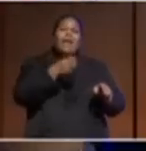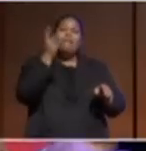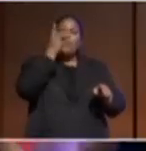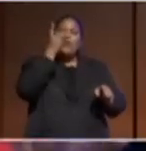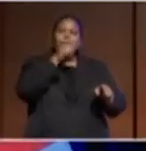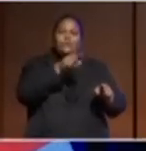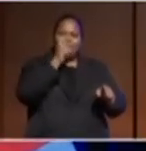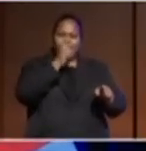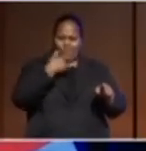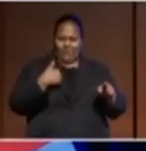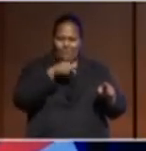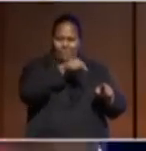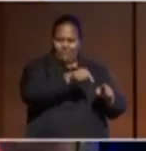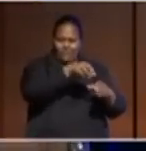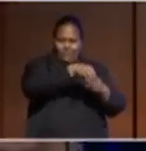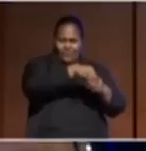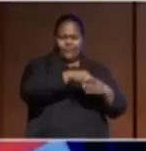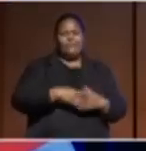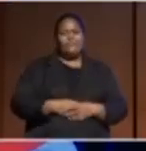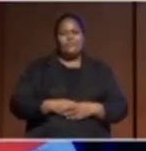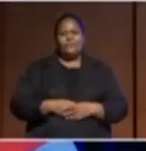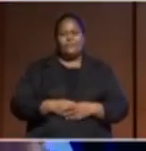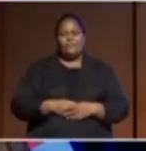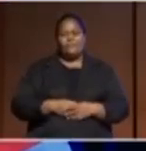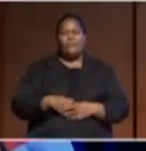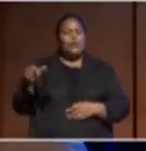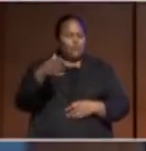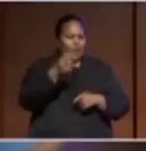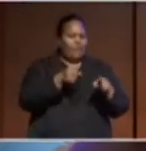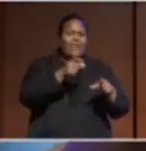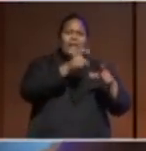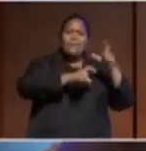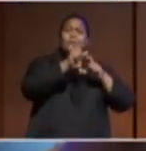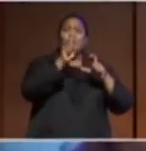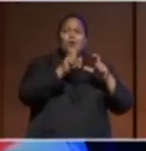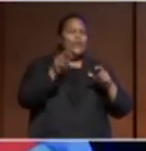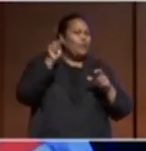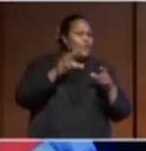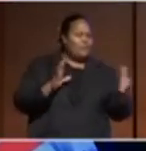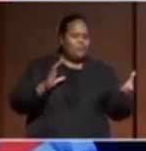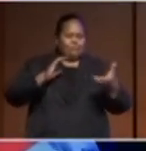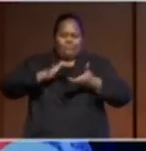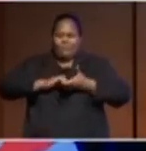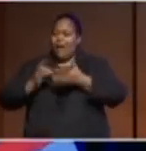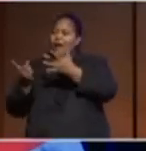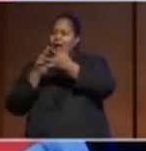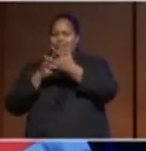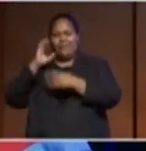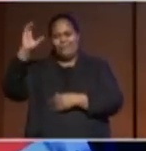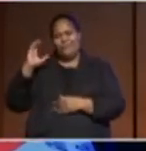It must have an effective government and it must have the capacity to enter into relations with other countries.